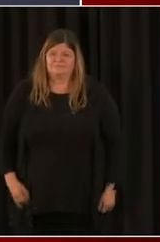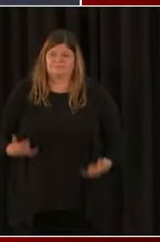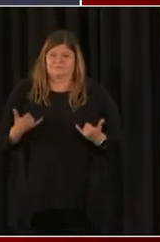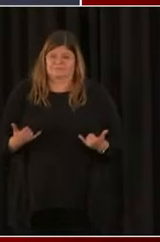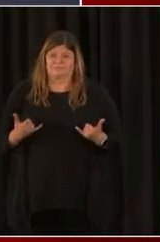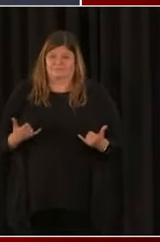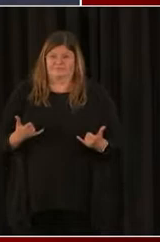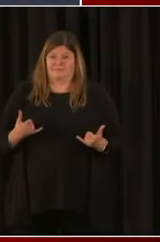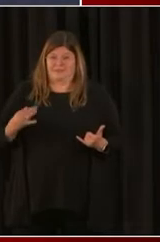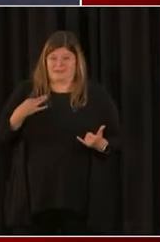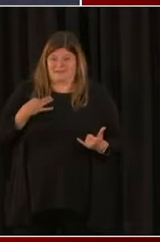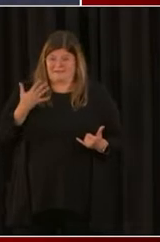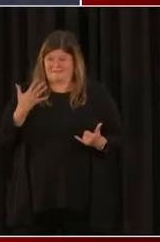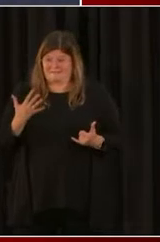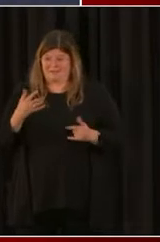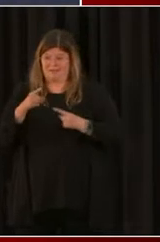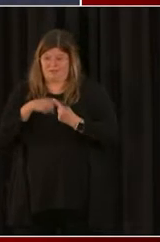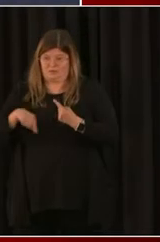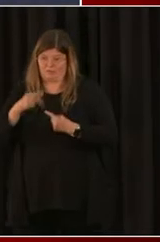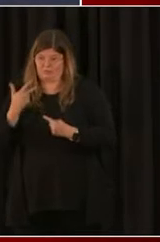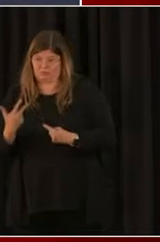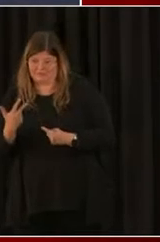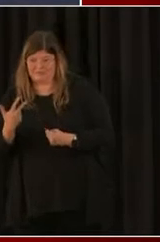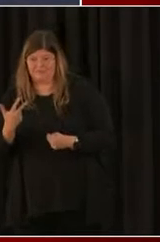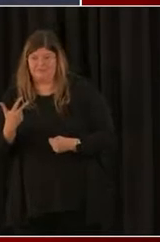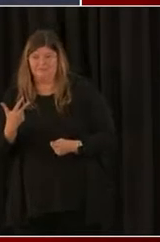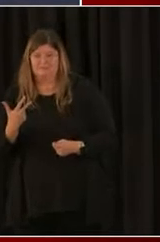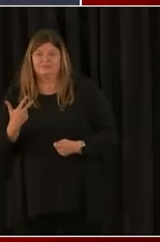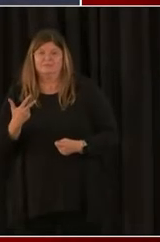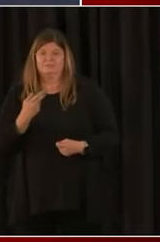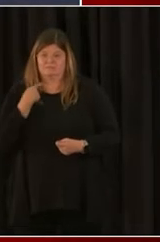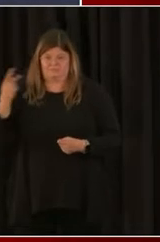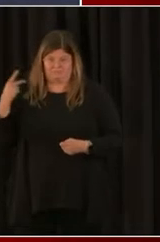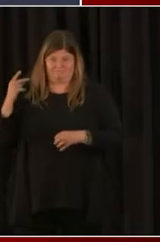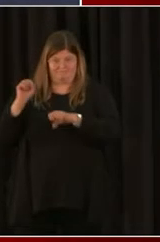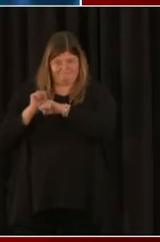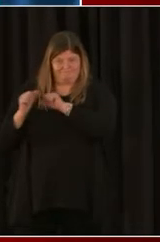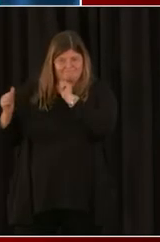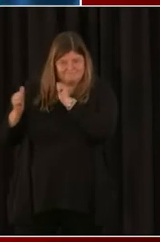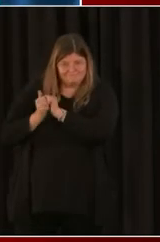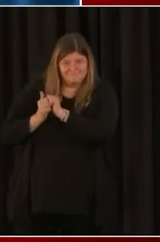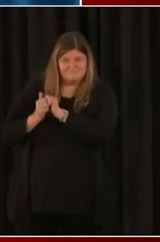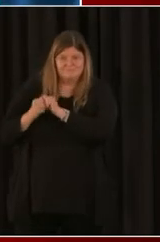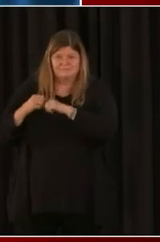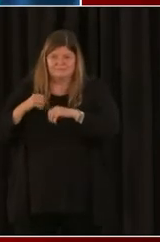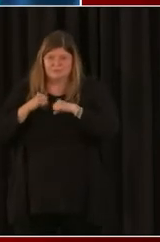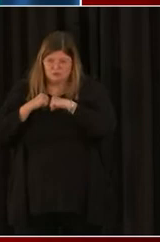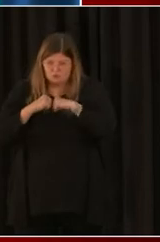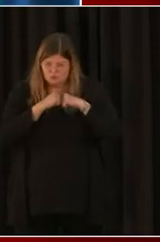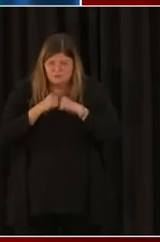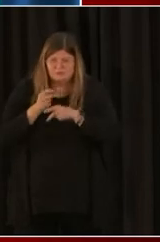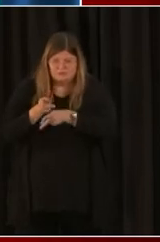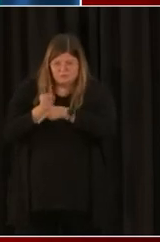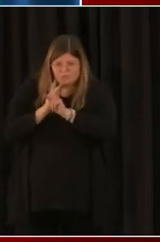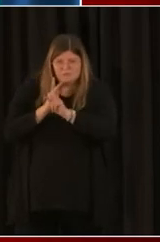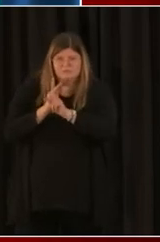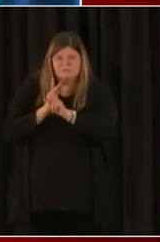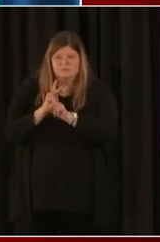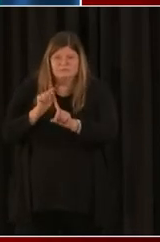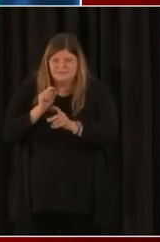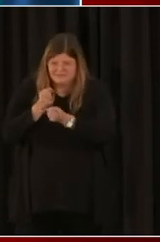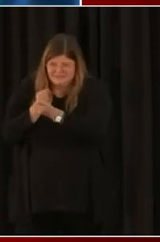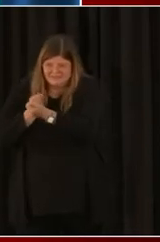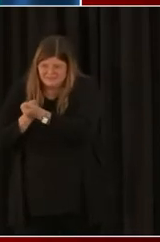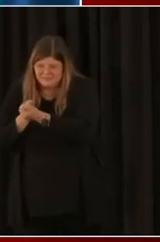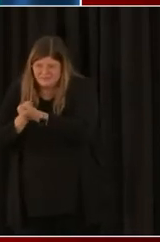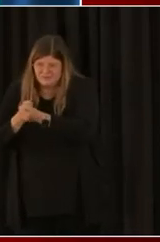forgiveness. Demstack and I, we work together to ensure that the borrowers get all of the support that they need to push their